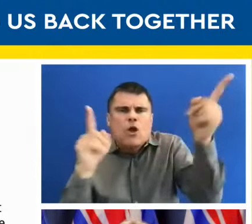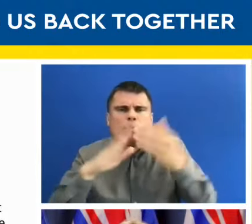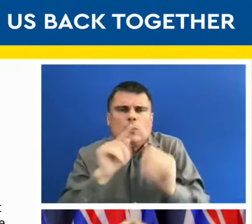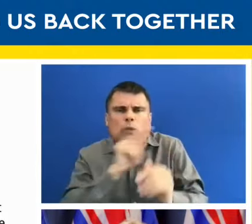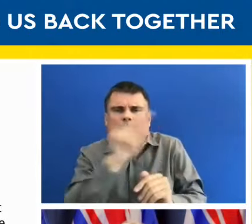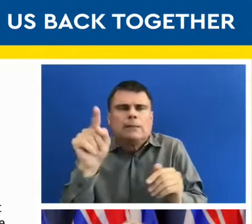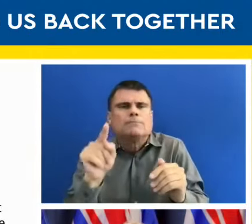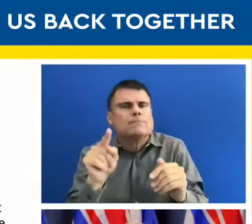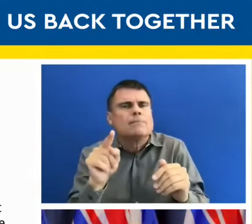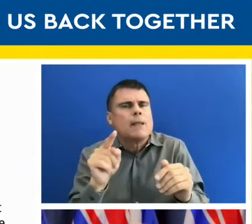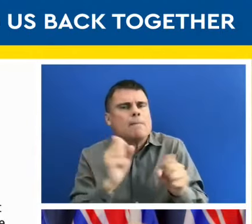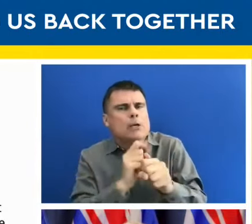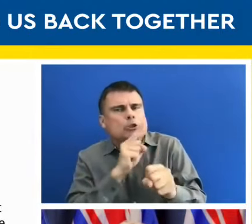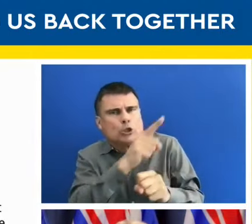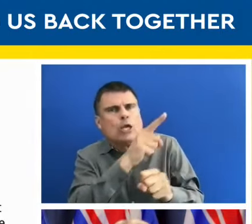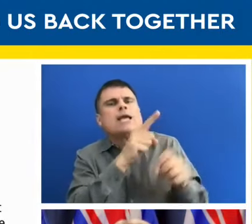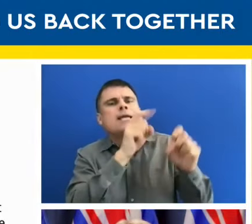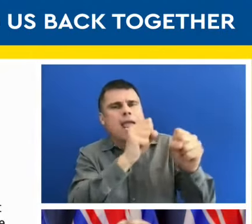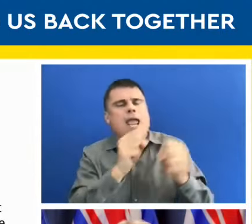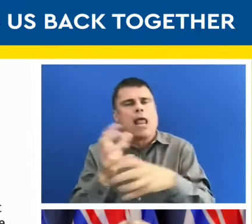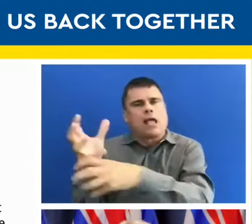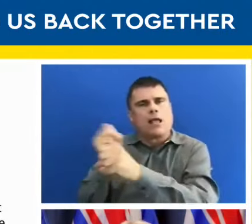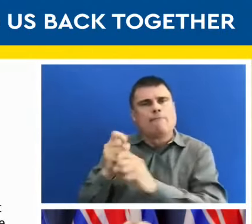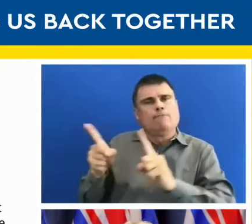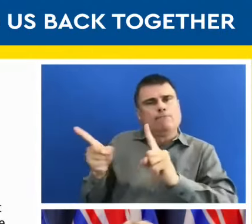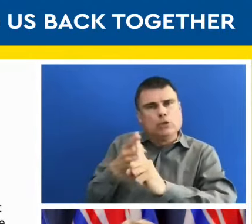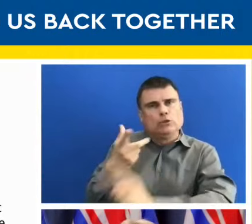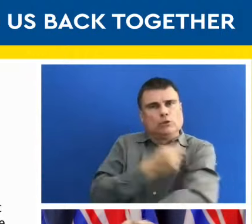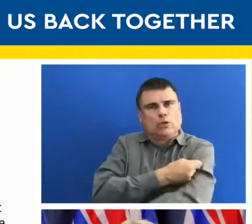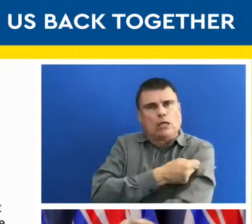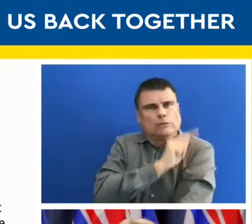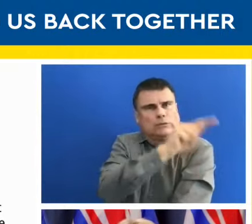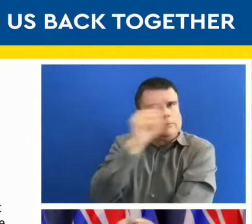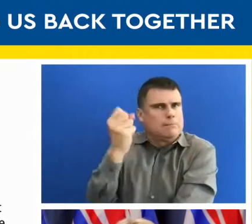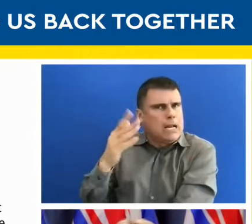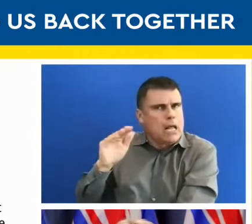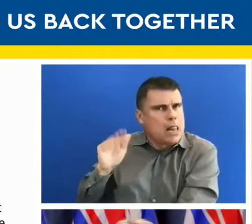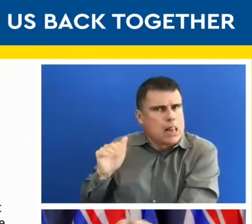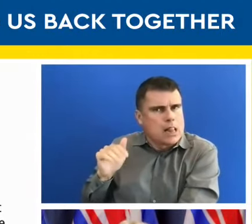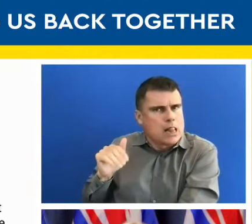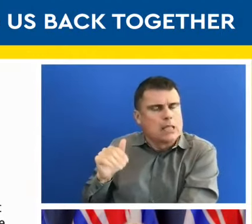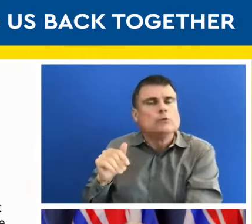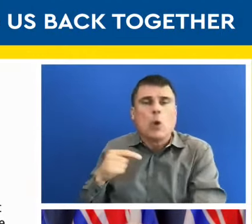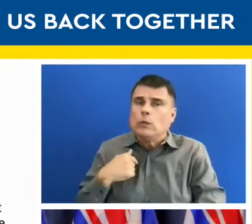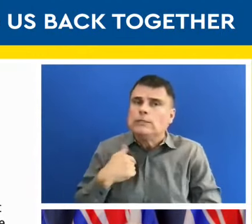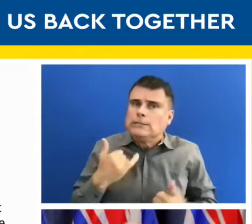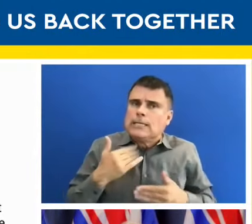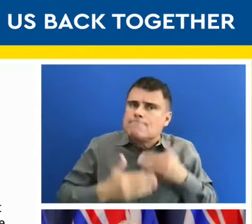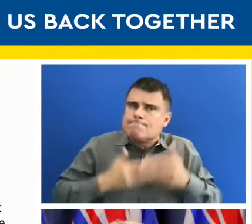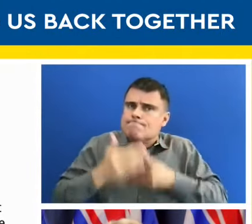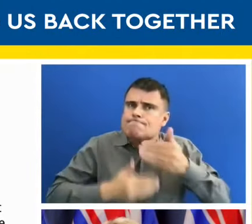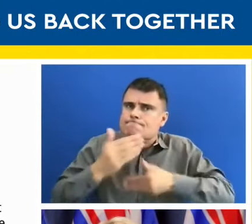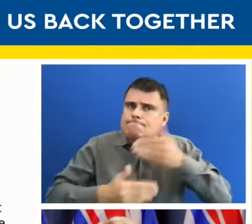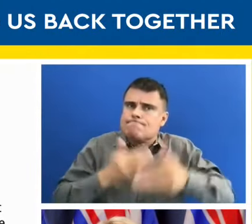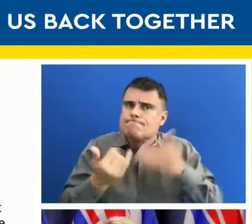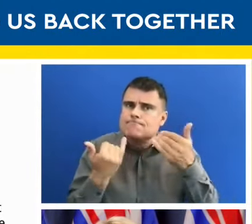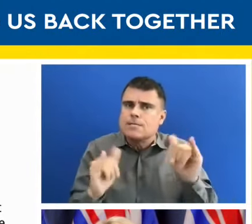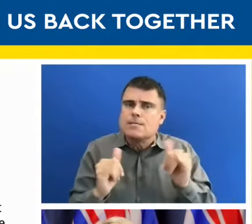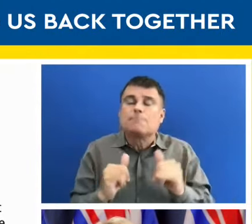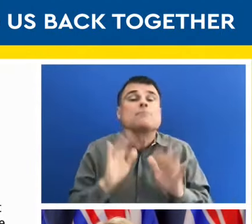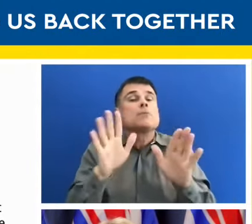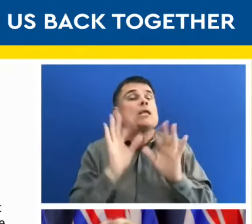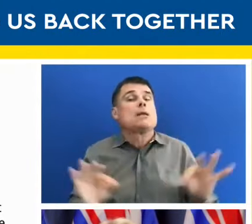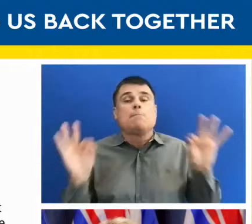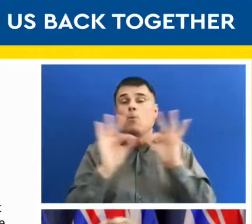vaccine. We are cautiously moving forward but I think the important principle that we have right now is that we no